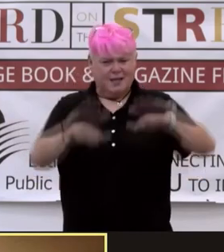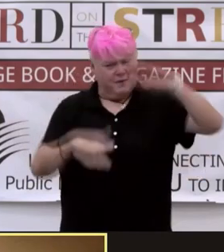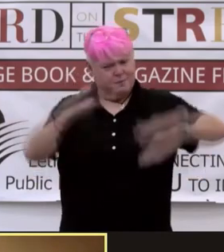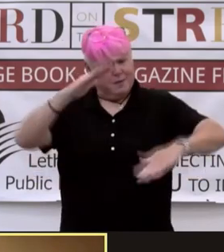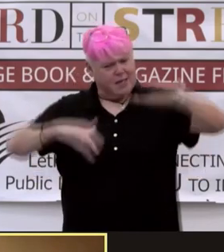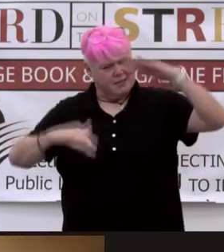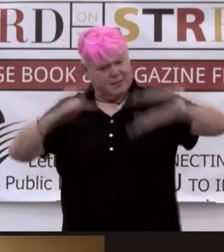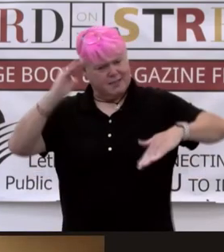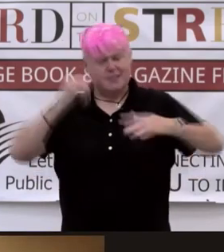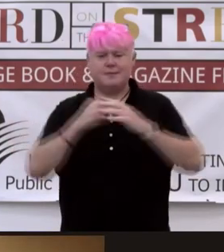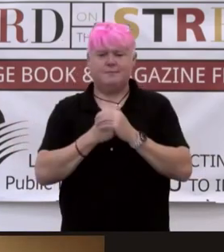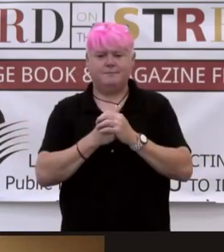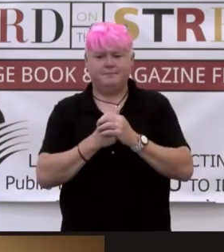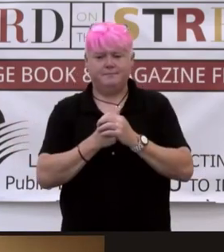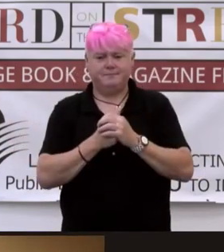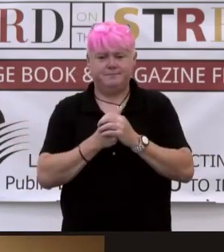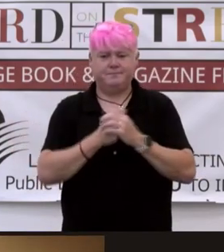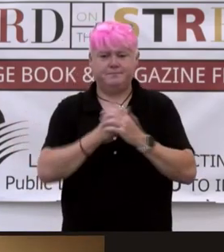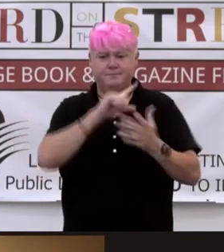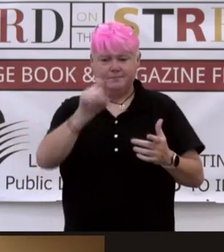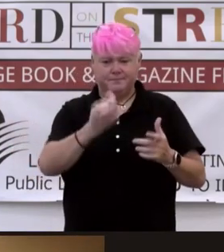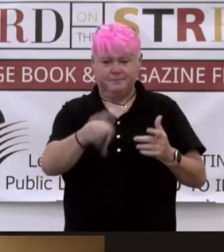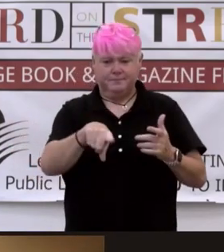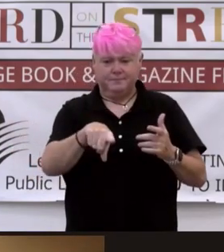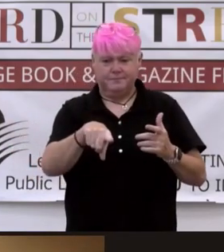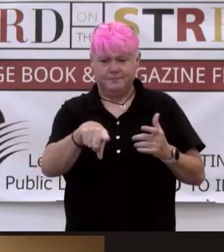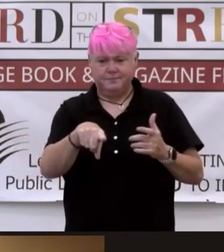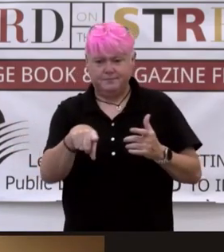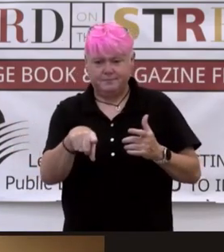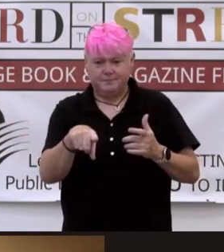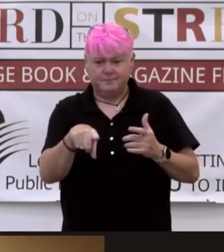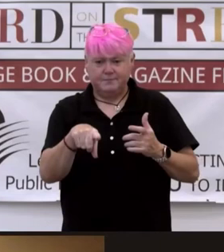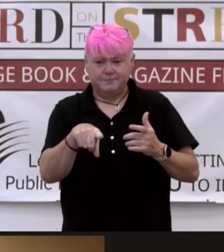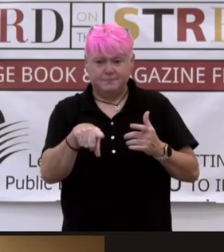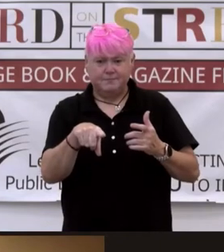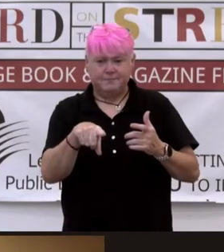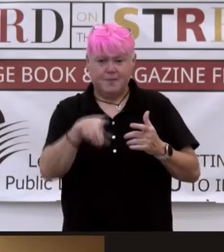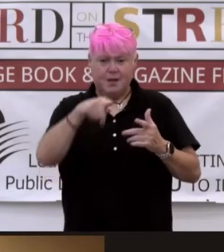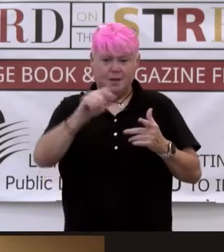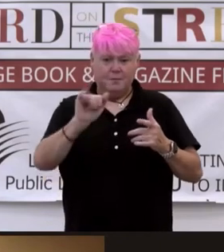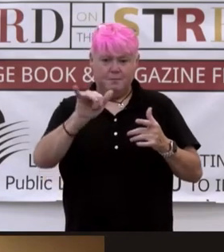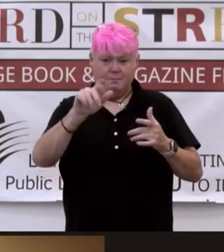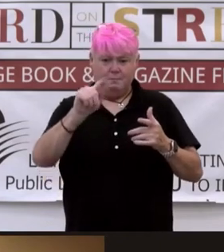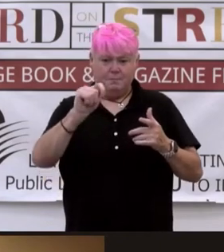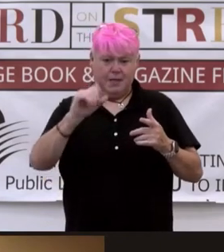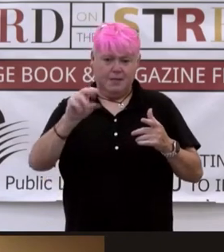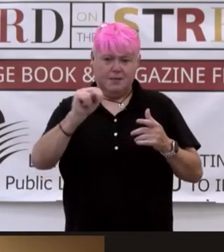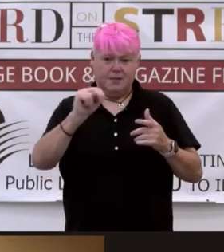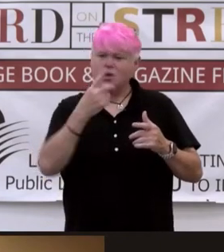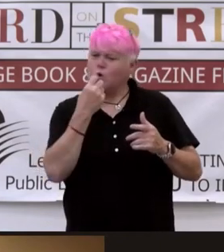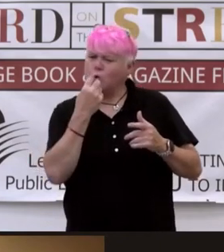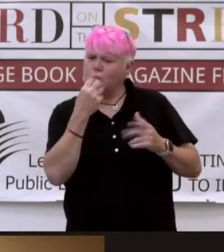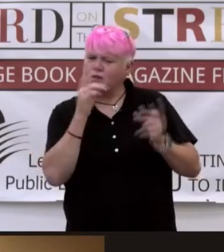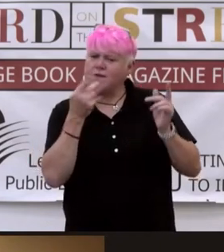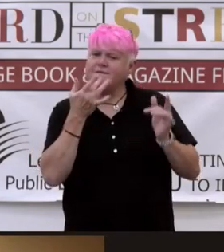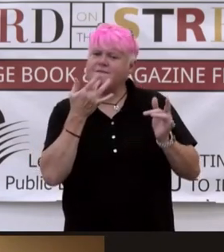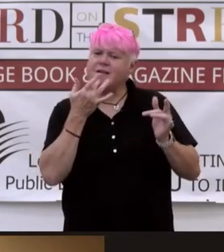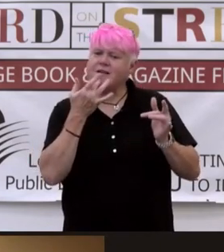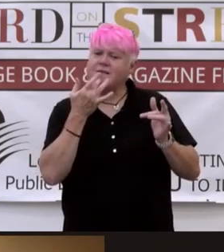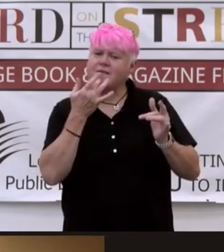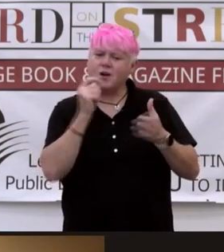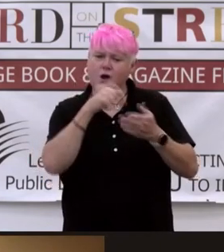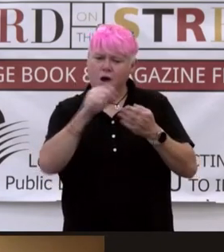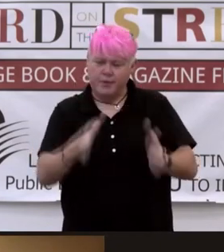Very cool. All right. We've got some questions coming in now. So, Peyton would like to know, who are your favorite YA authors?